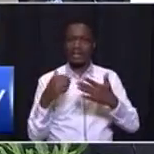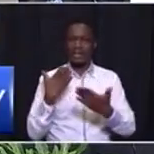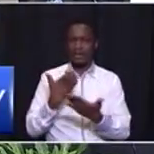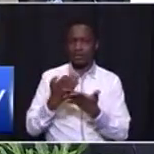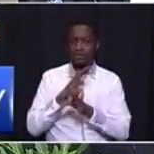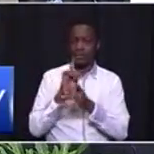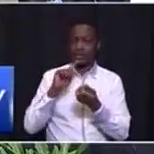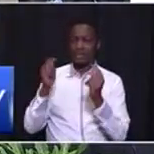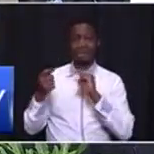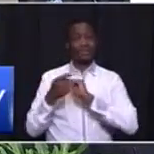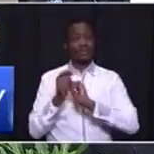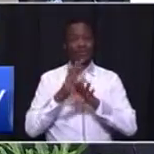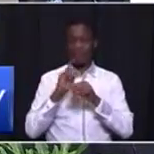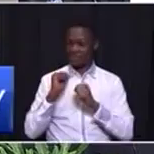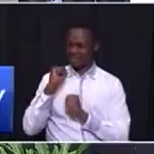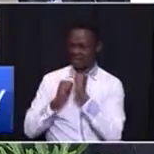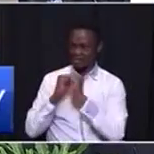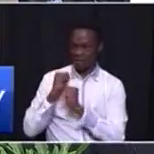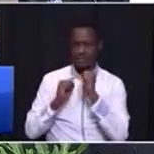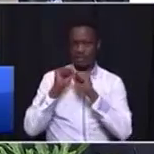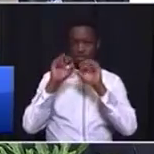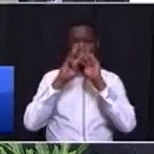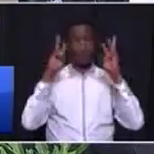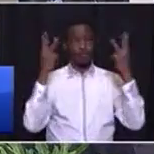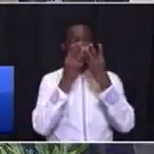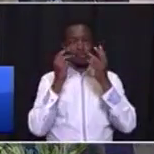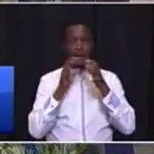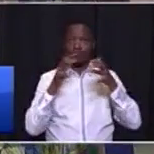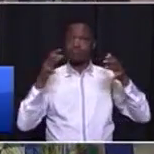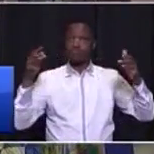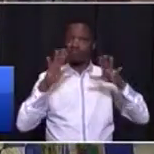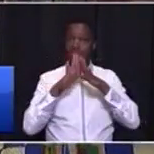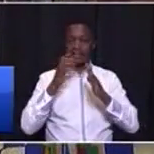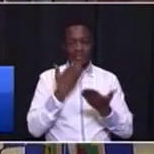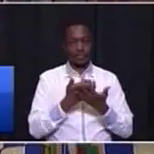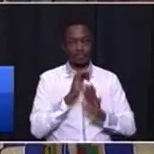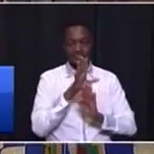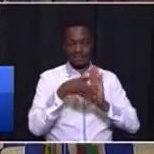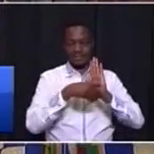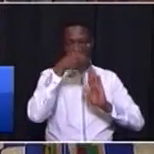become the engines of global growth and economic development.